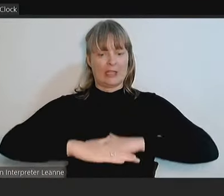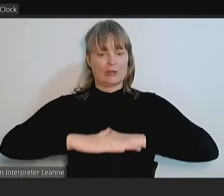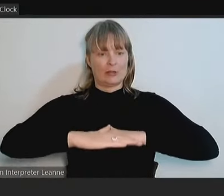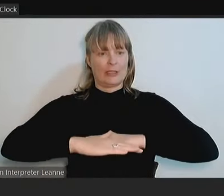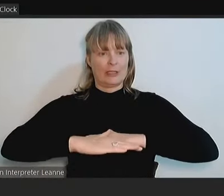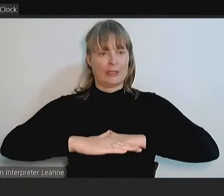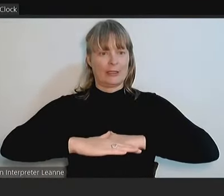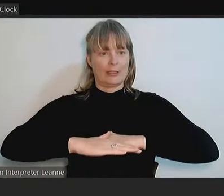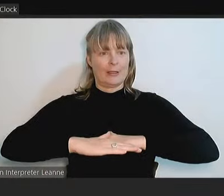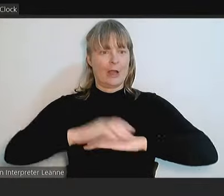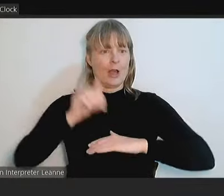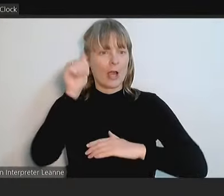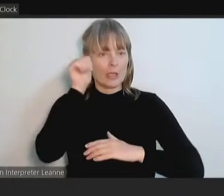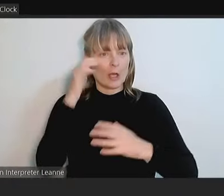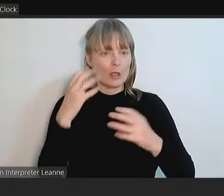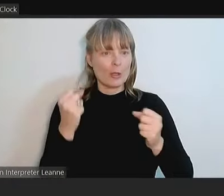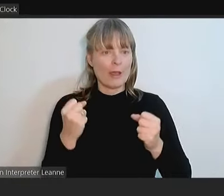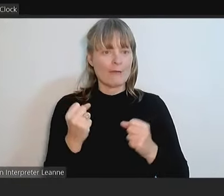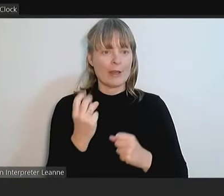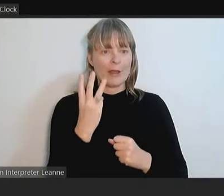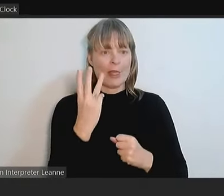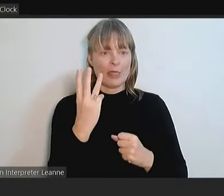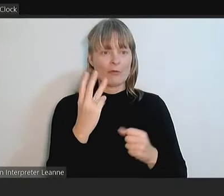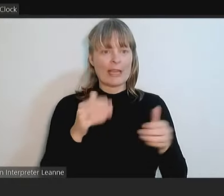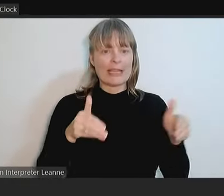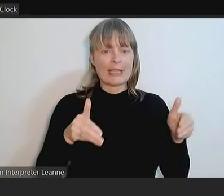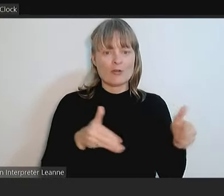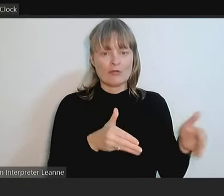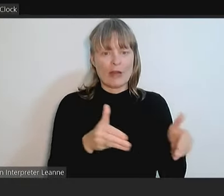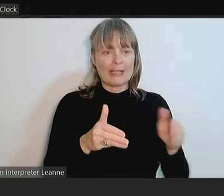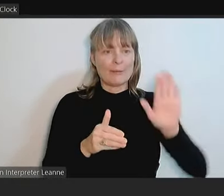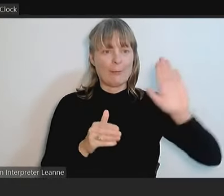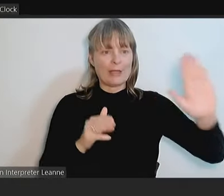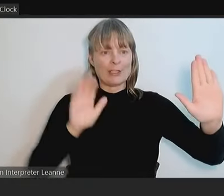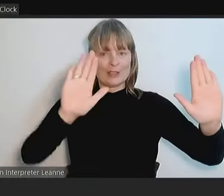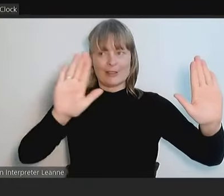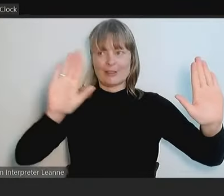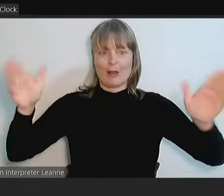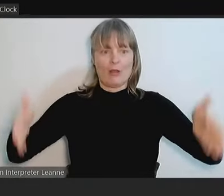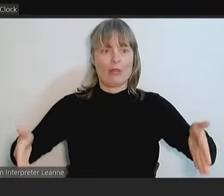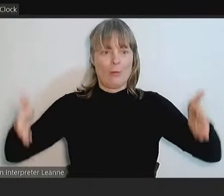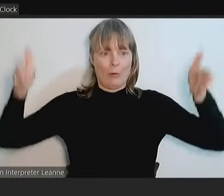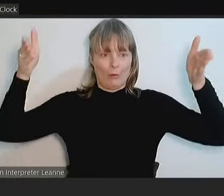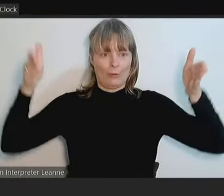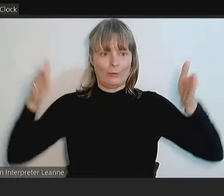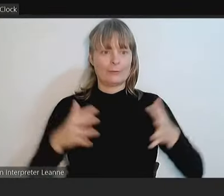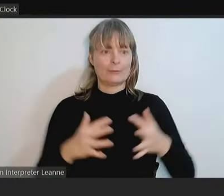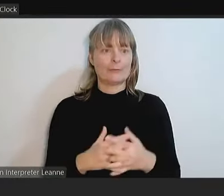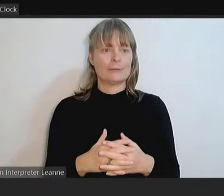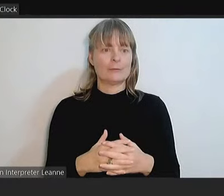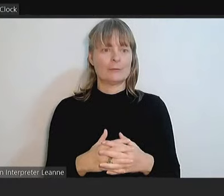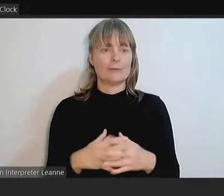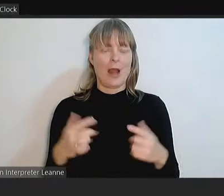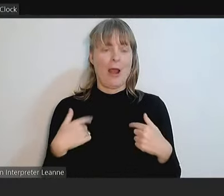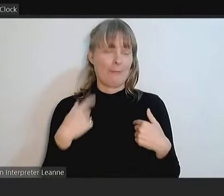note that you have three pitches of creeks on the walls. So, just being observant.